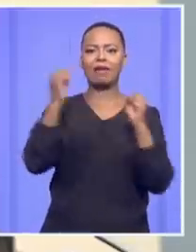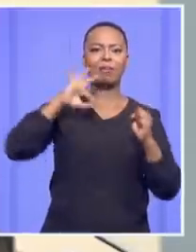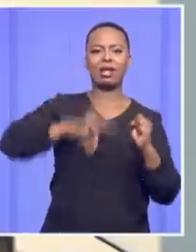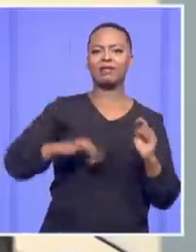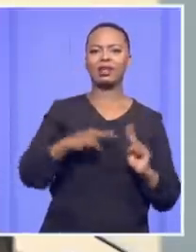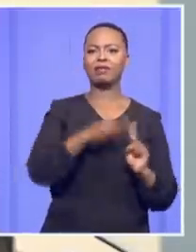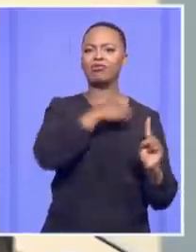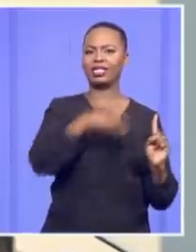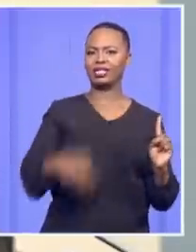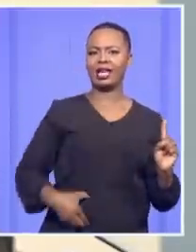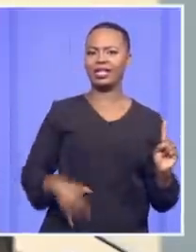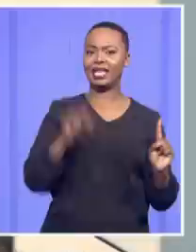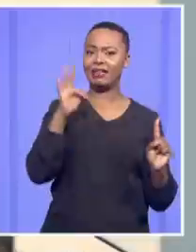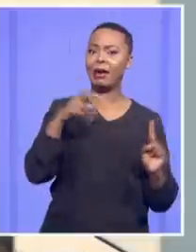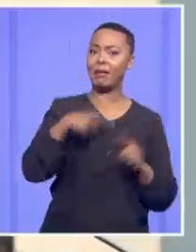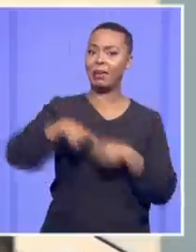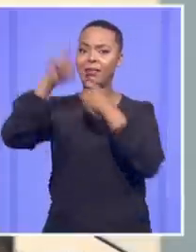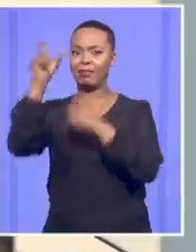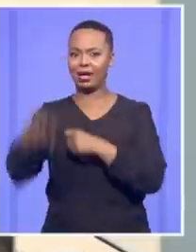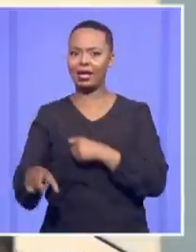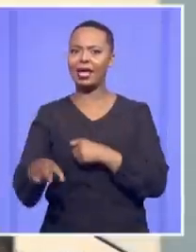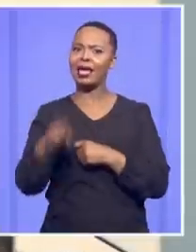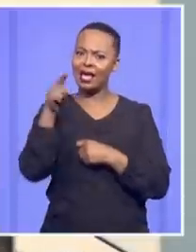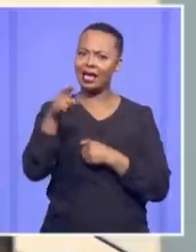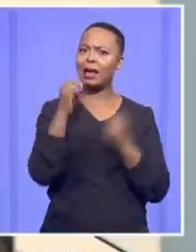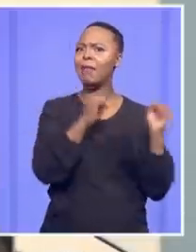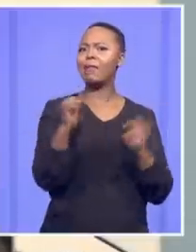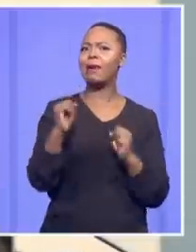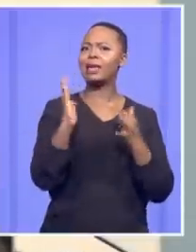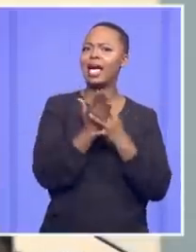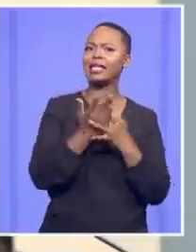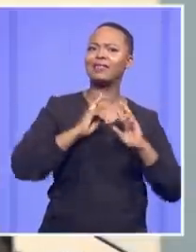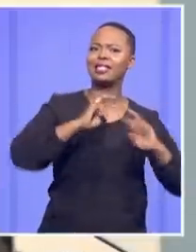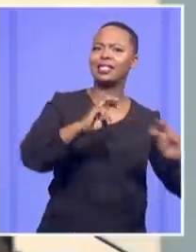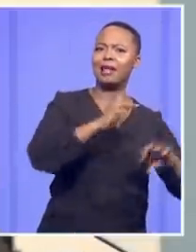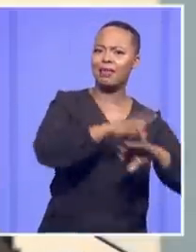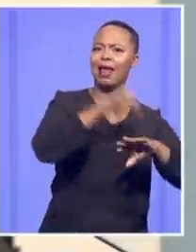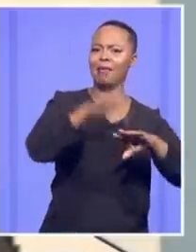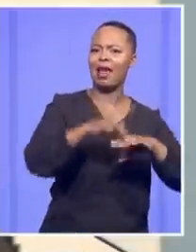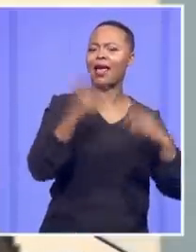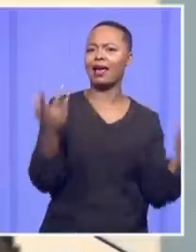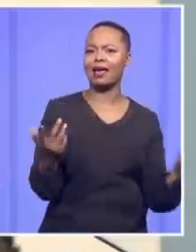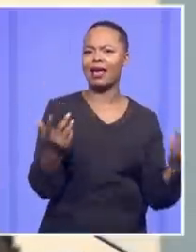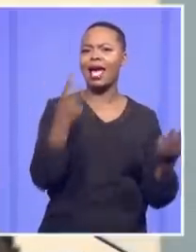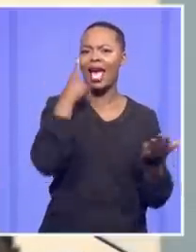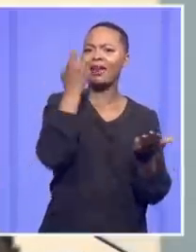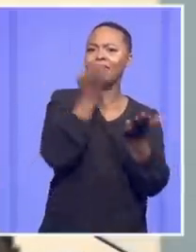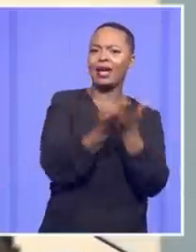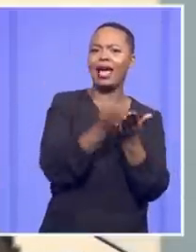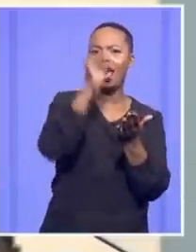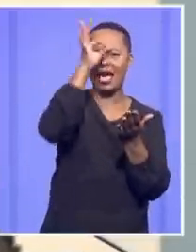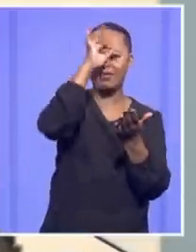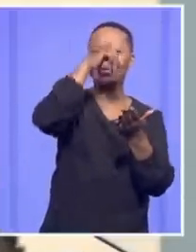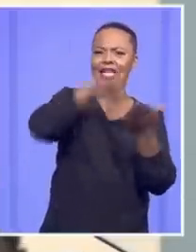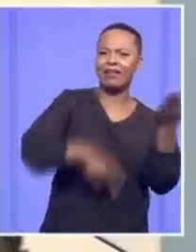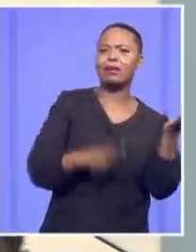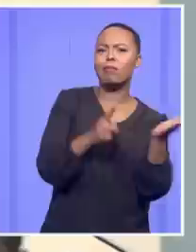President. He is still being investigated, and of course you now know that from the supplementary affidavit put up by the Public Protector.